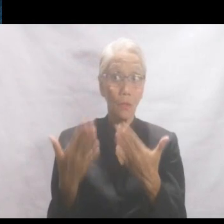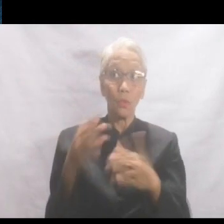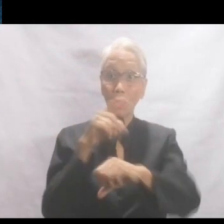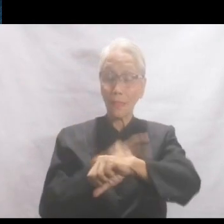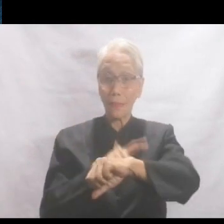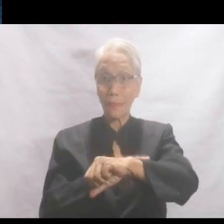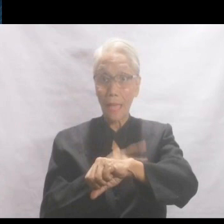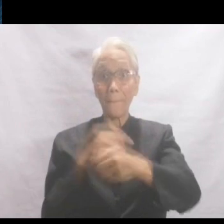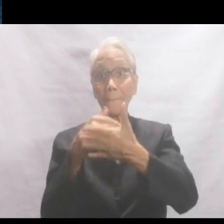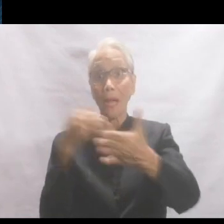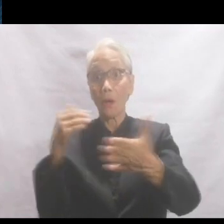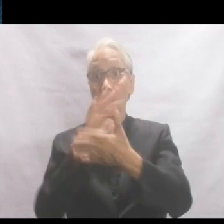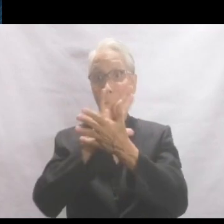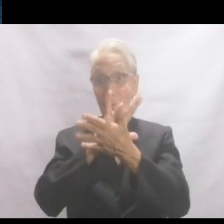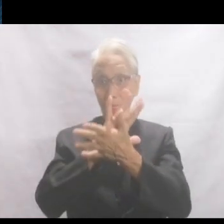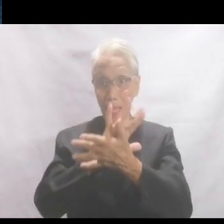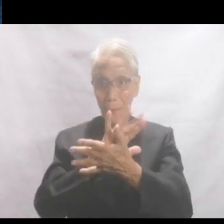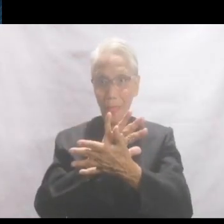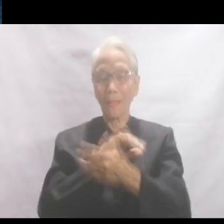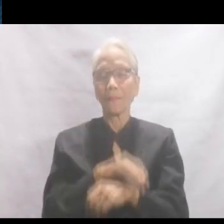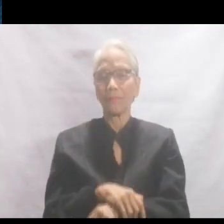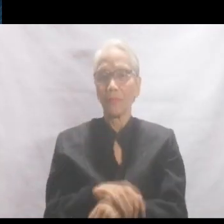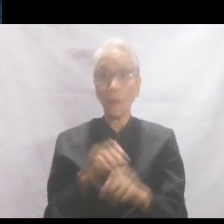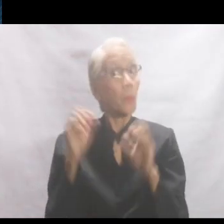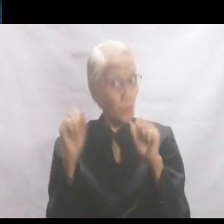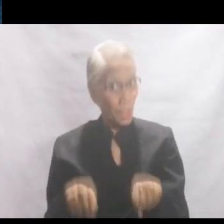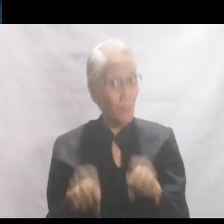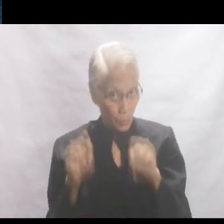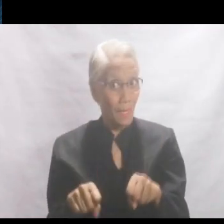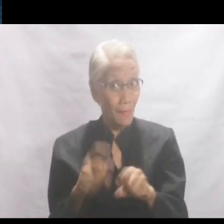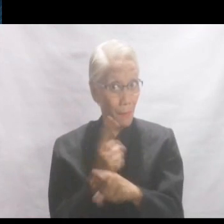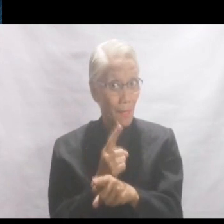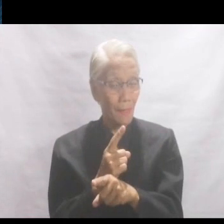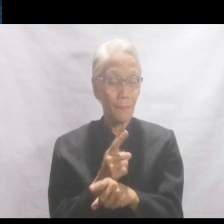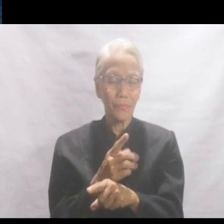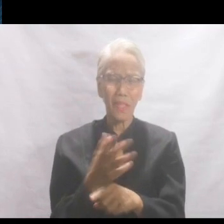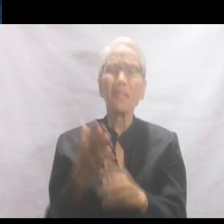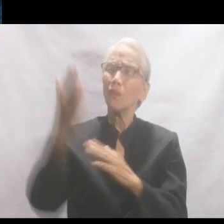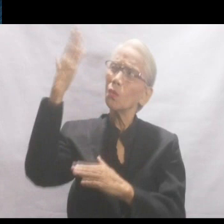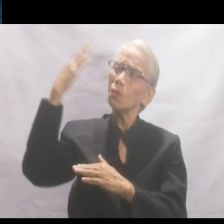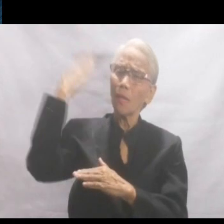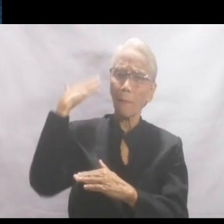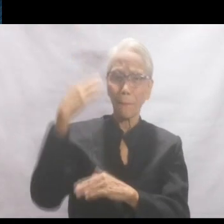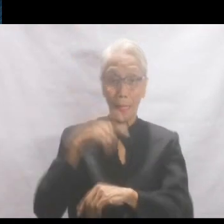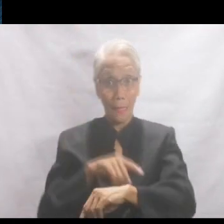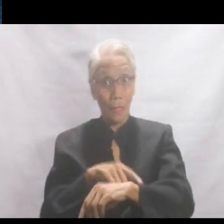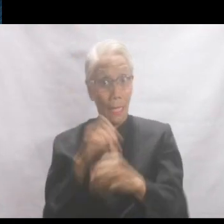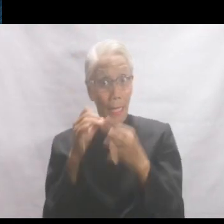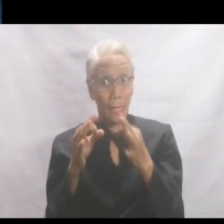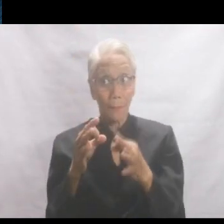ay yung time bago mag-pandemic. Pwede, pwede, diba? Kaya, noong unang panahon,